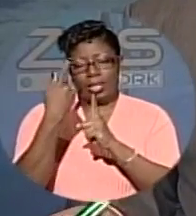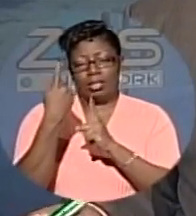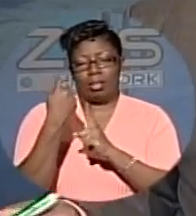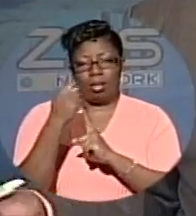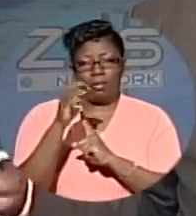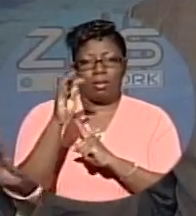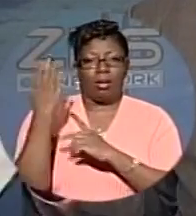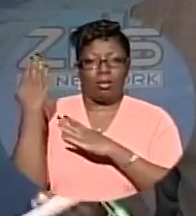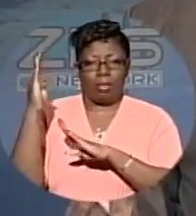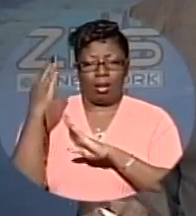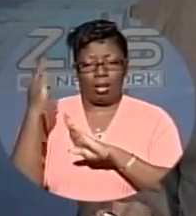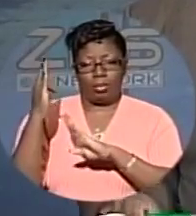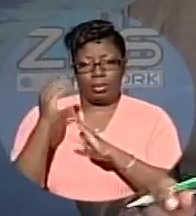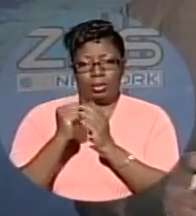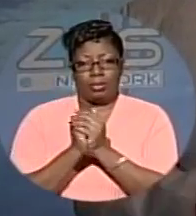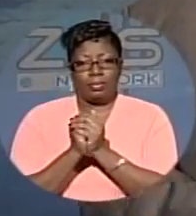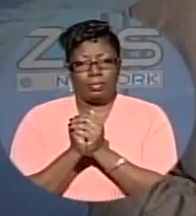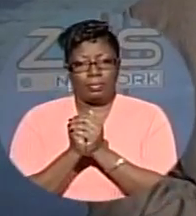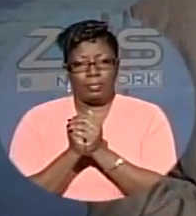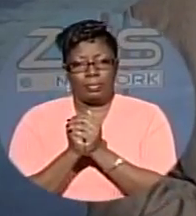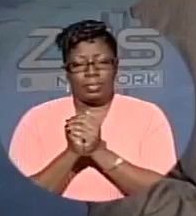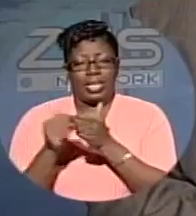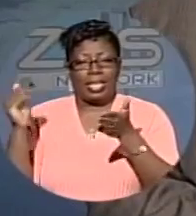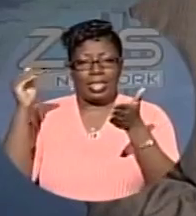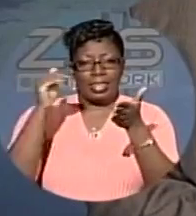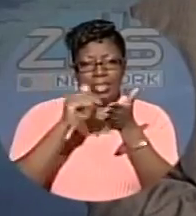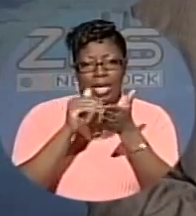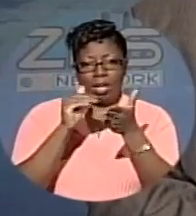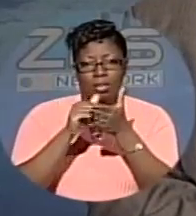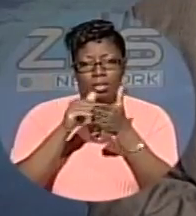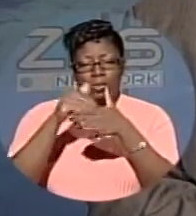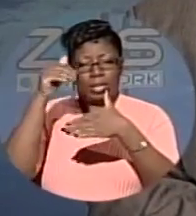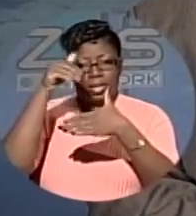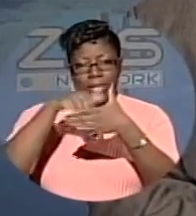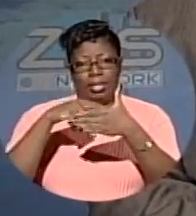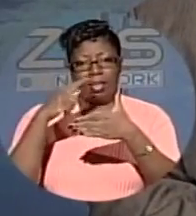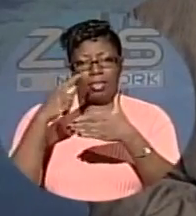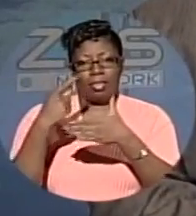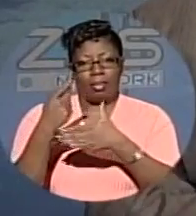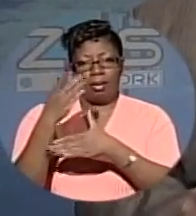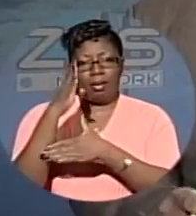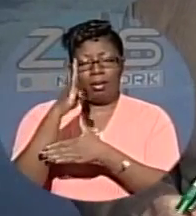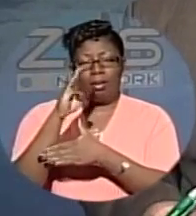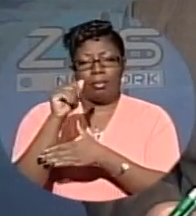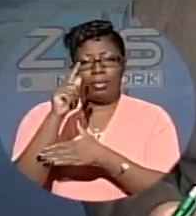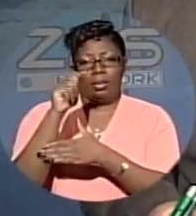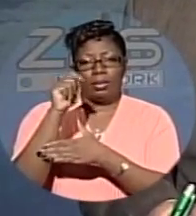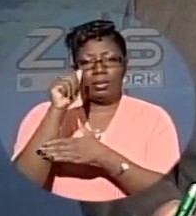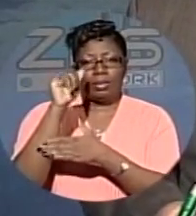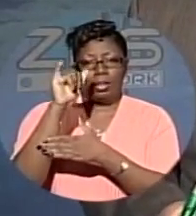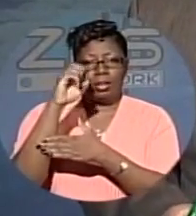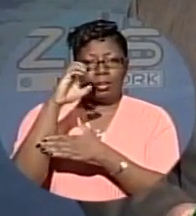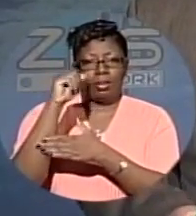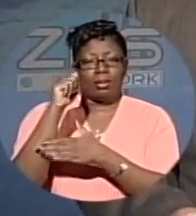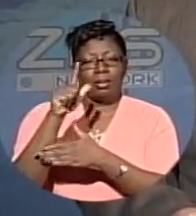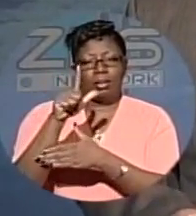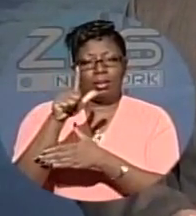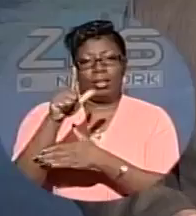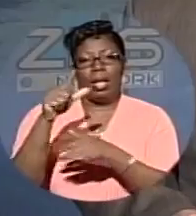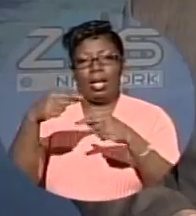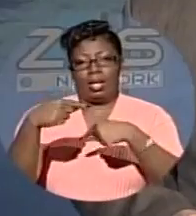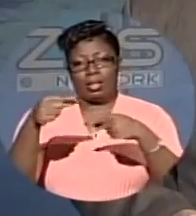mammogram machine. Well, invaded the Botanical Gardens this afternoon for the much-anticipated 16th annual